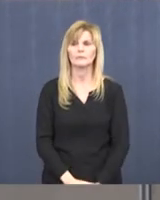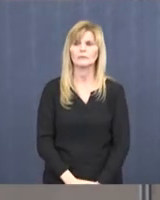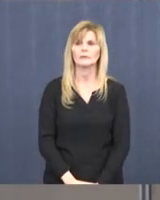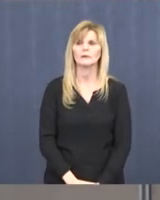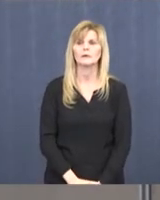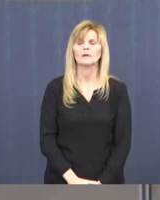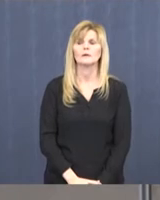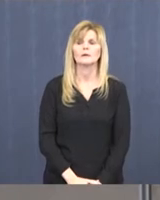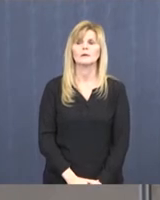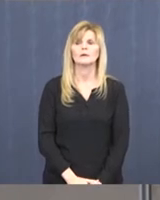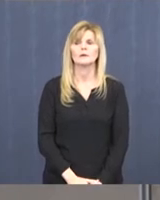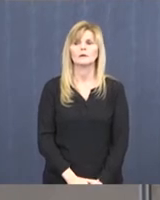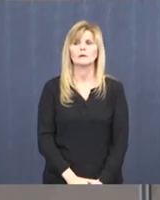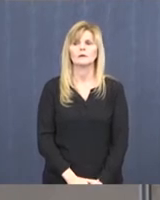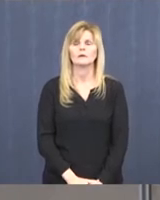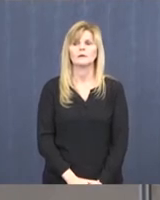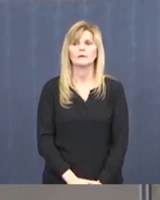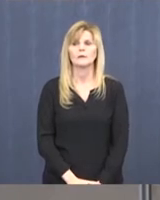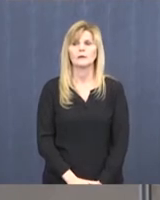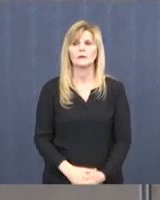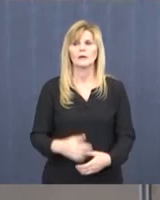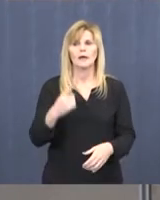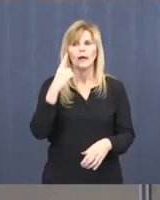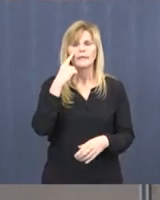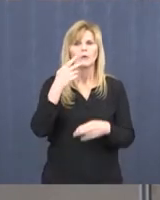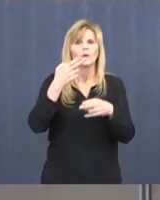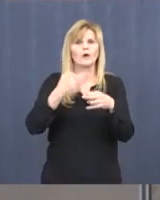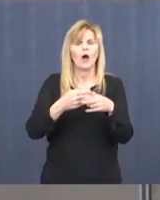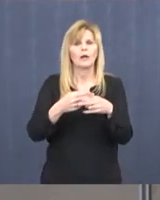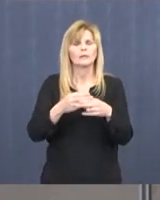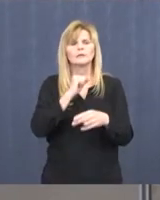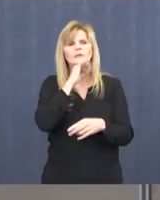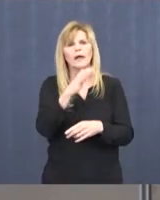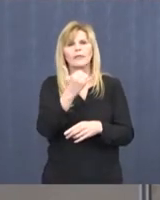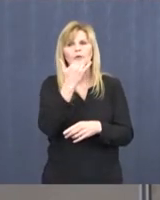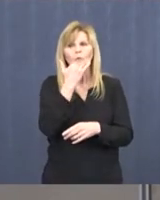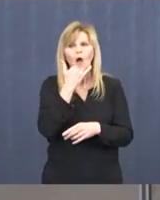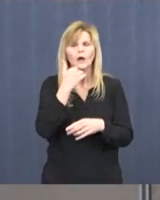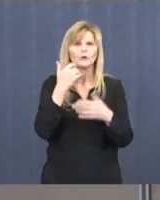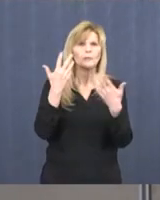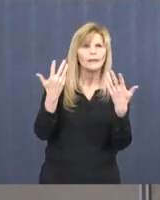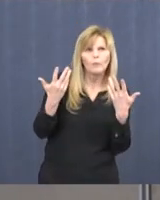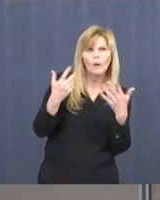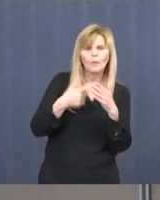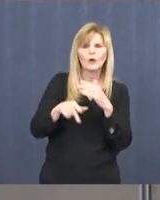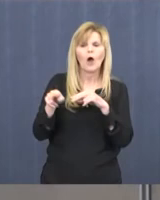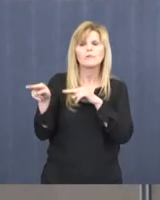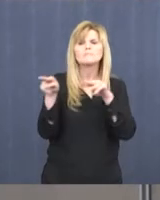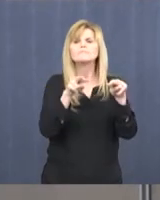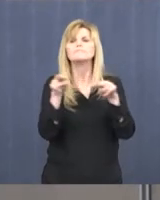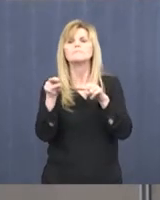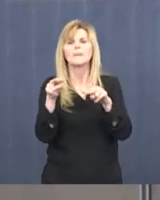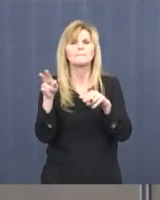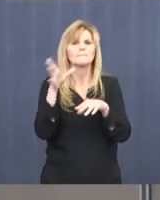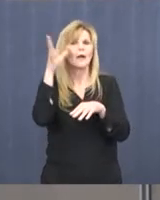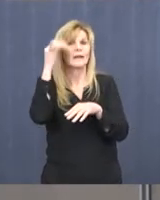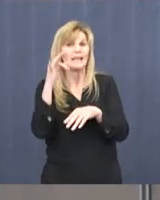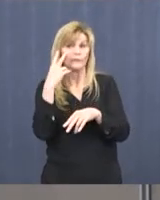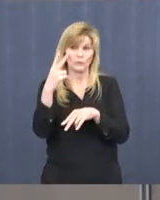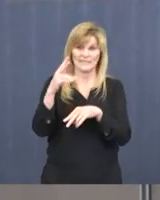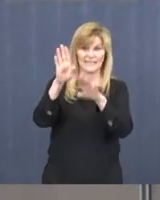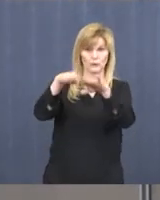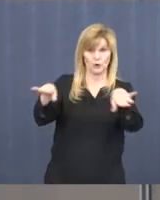Don't be afraid to be what I think we call the neighborhood parent. It doesn't mean you're a helicopter parent. It means be the neighborhood parent. If you see